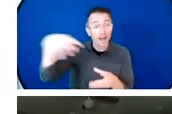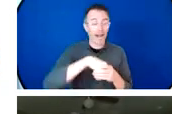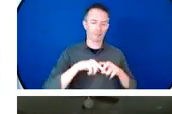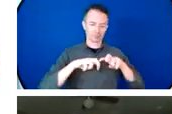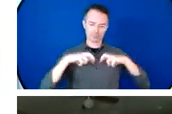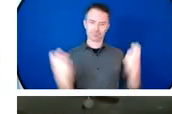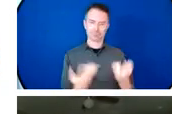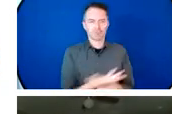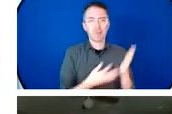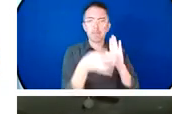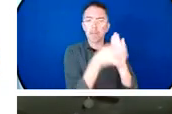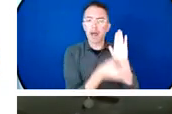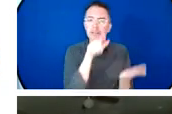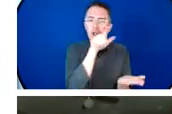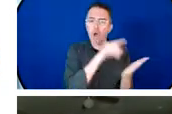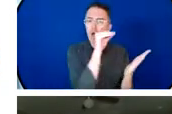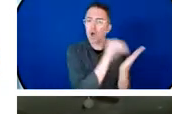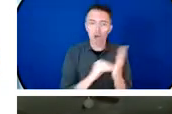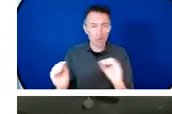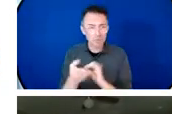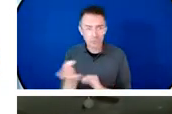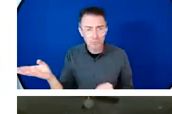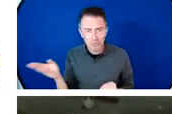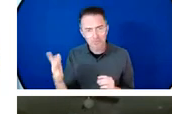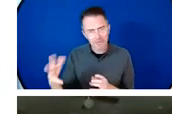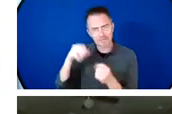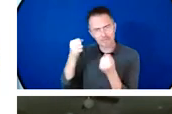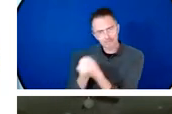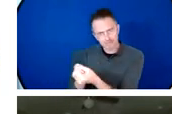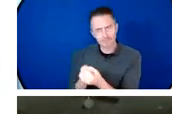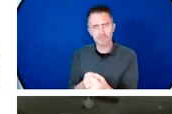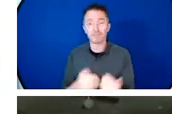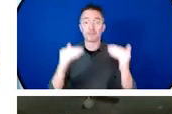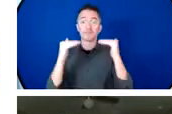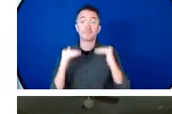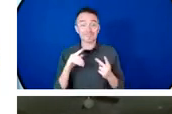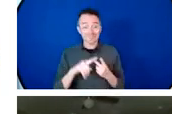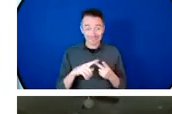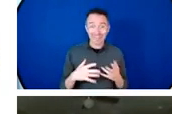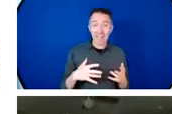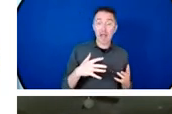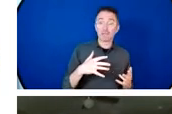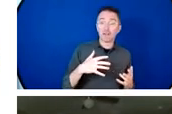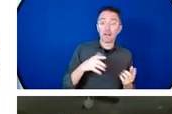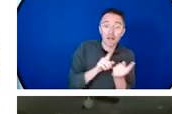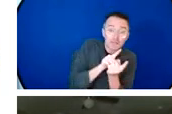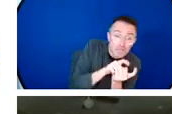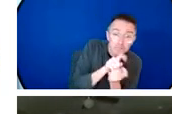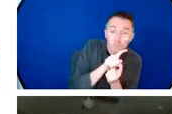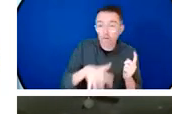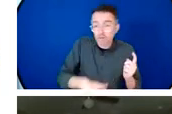including women's voices in climate discourse is essential to lasting equitable and sustainable climate action